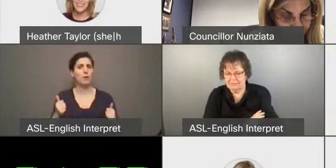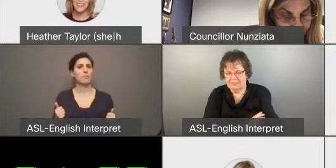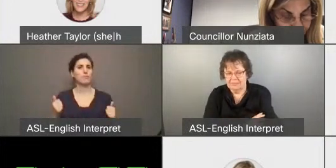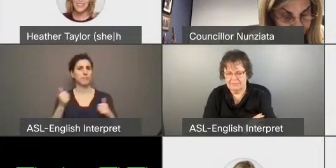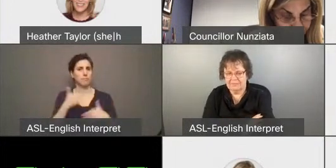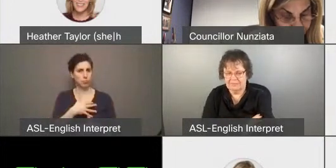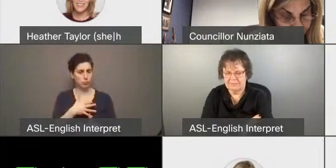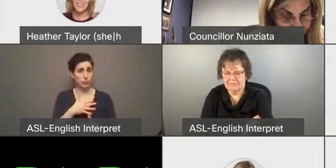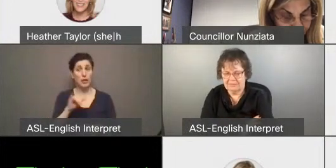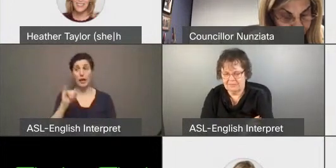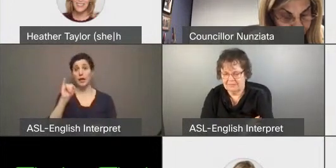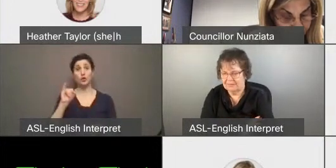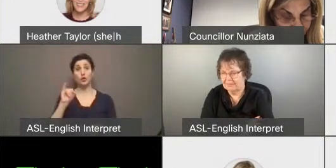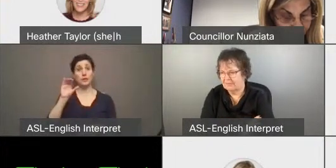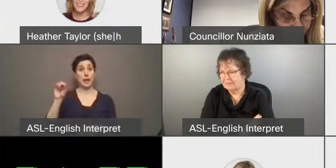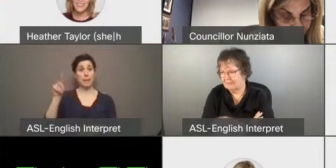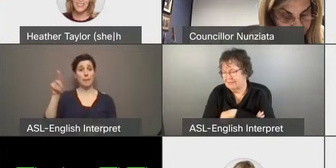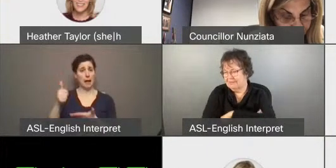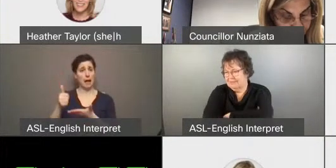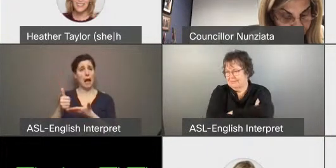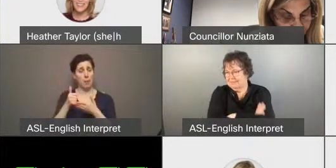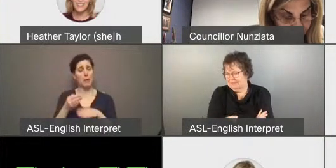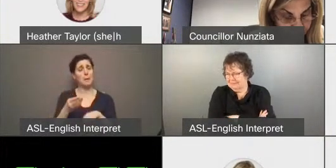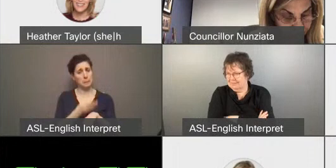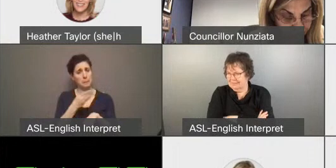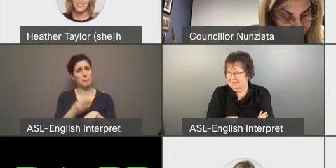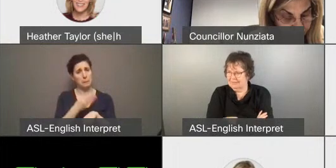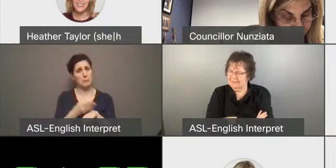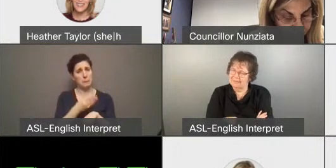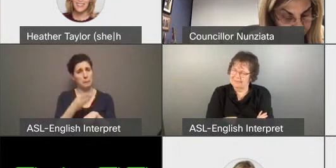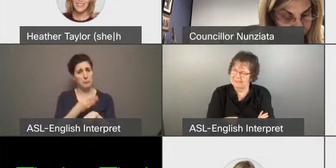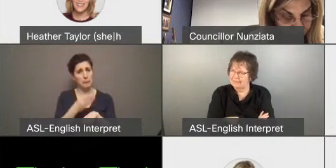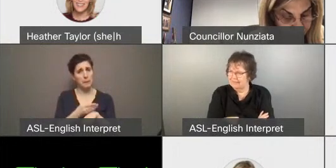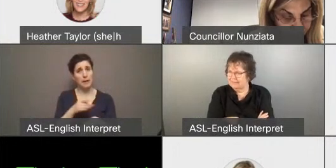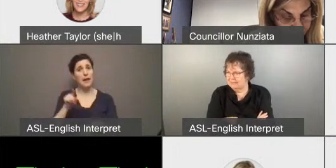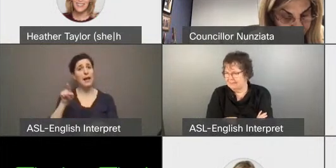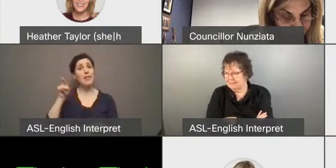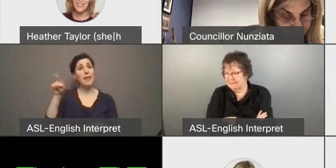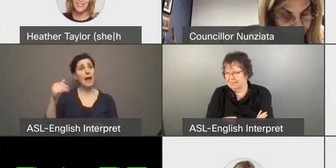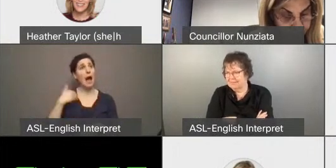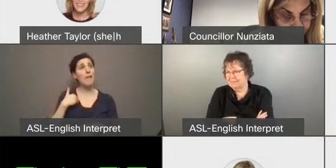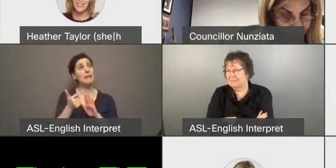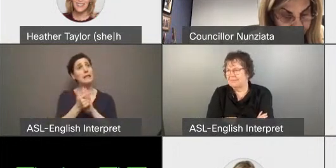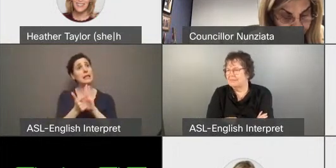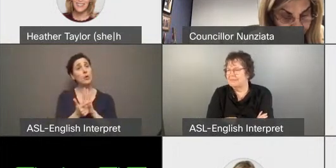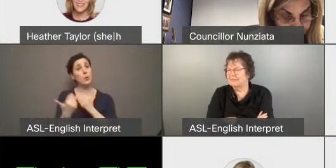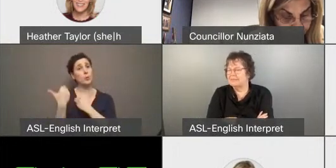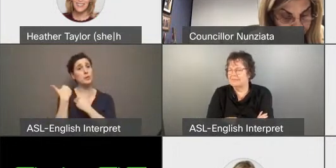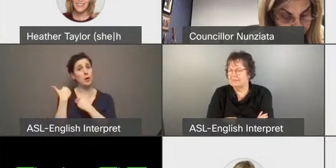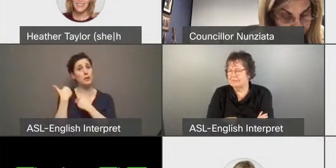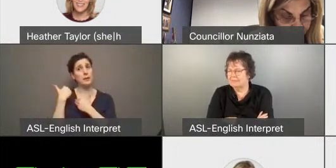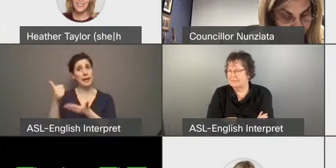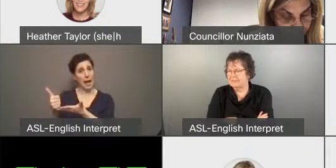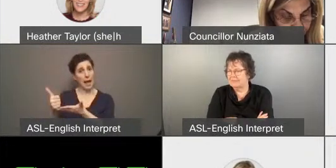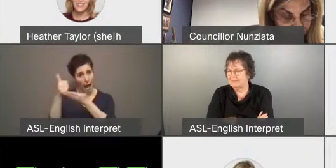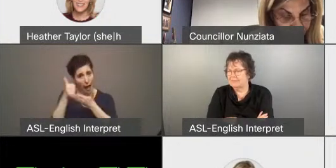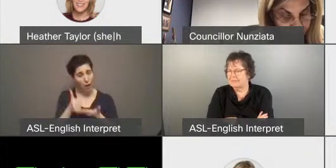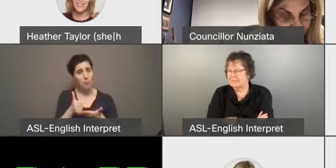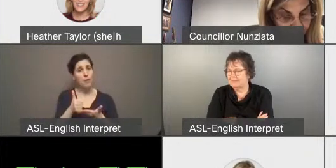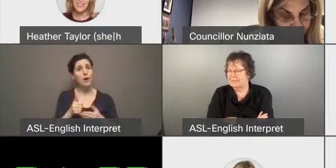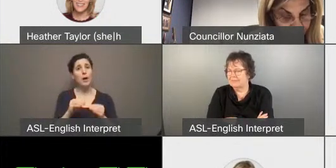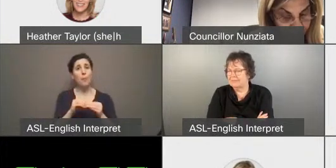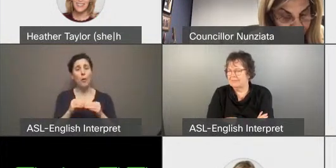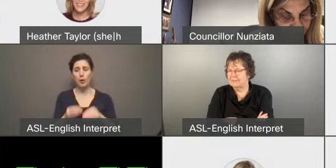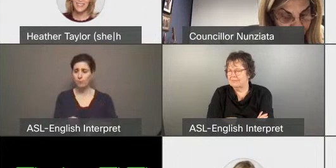insurance company is helping with the reconstruction of our home, they have no legal responsibility to help with the transition to the